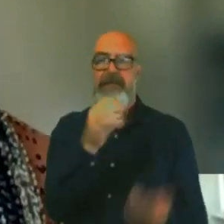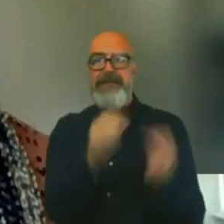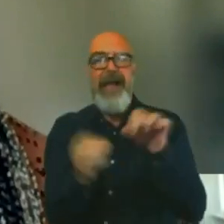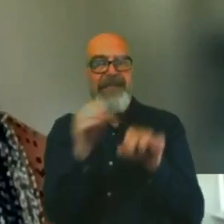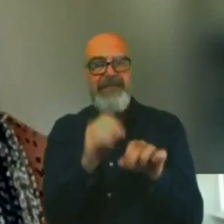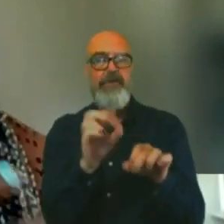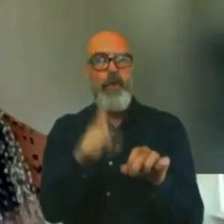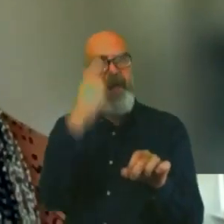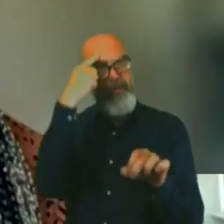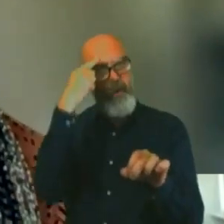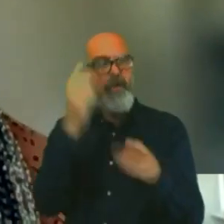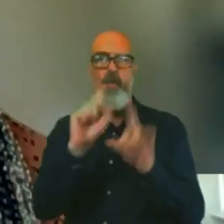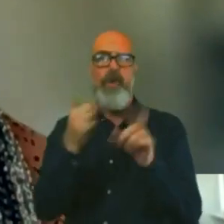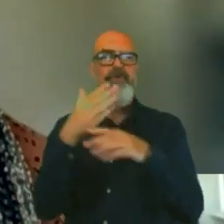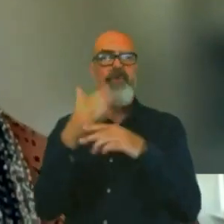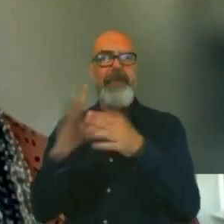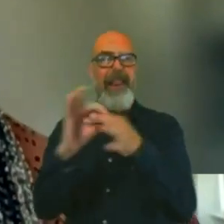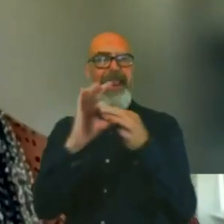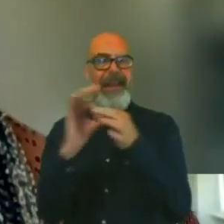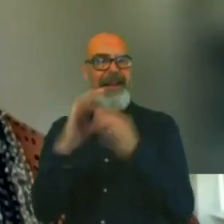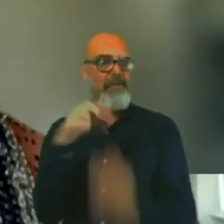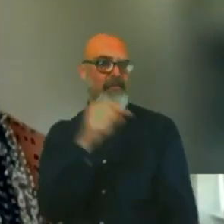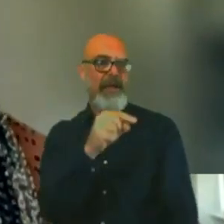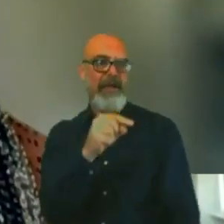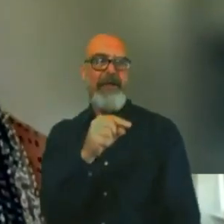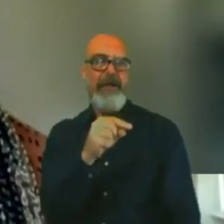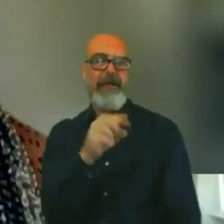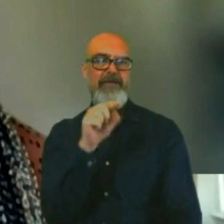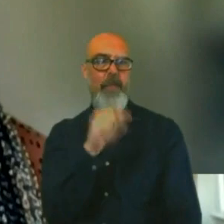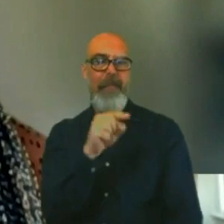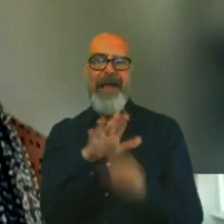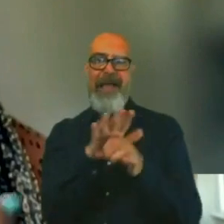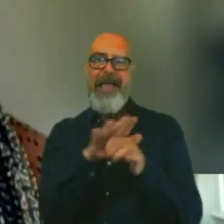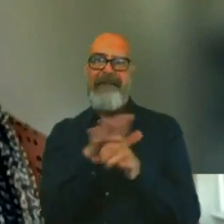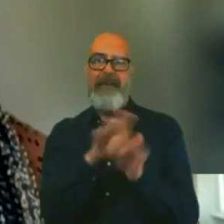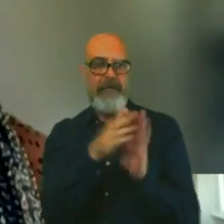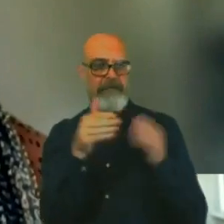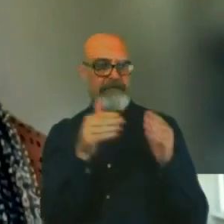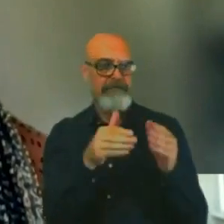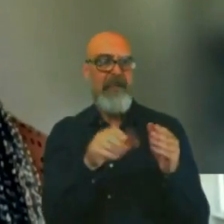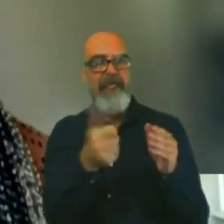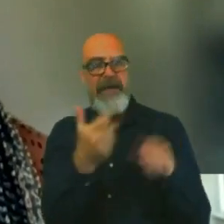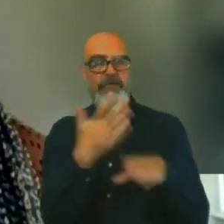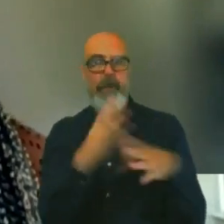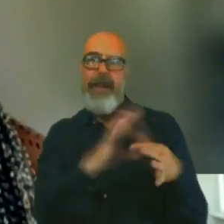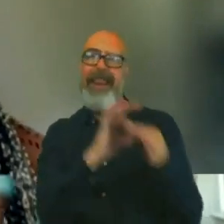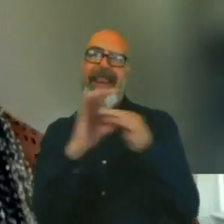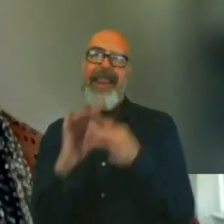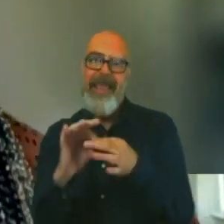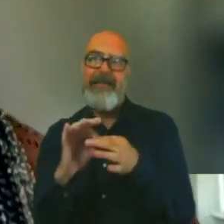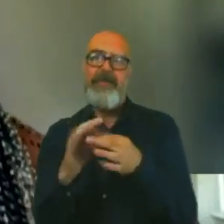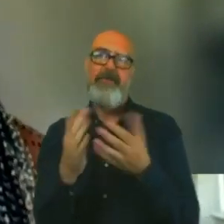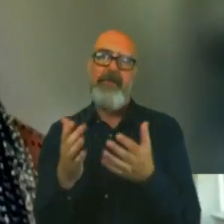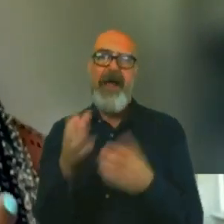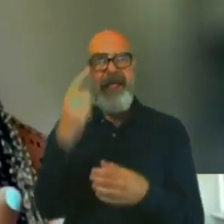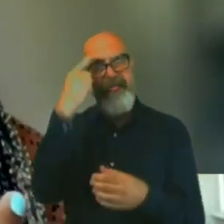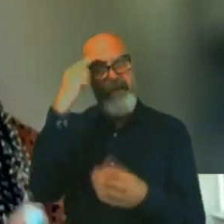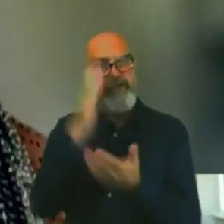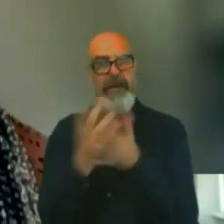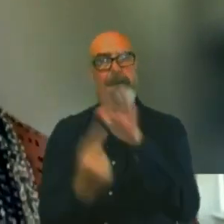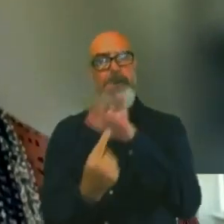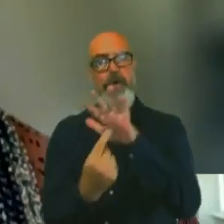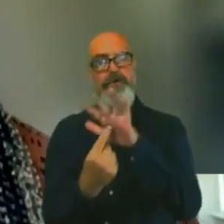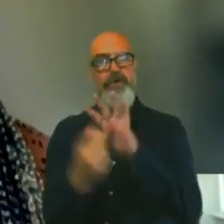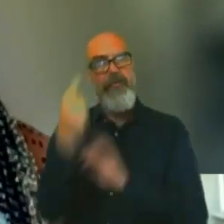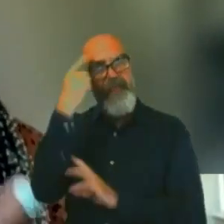that. And, you I still really like maths and it's kind of a big part of what I do. So, I think it's really important to focus on what you're good at, focus